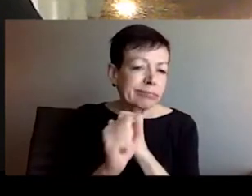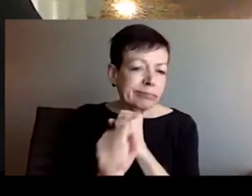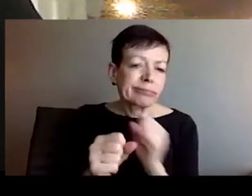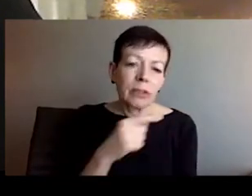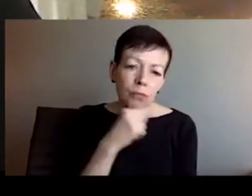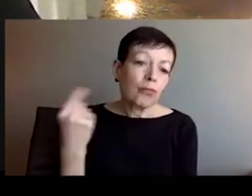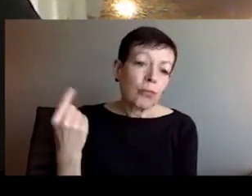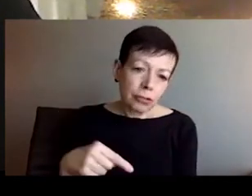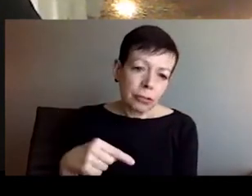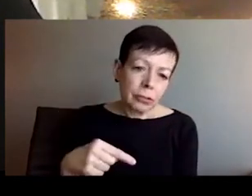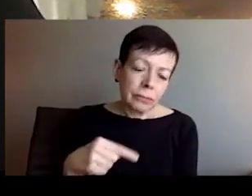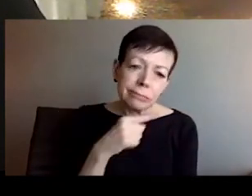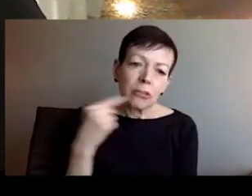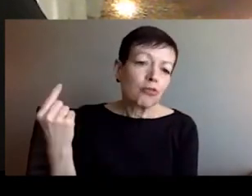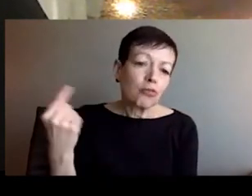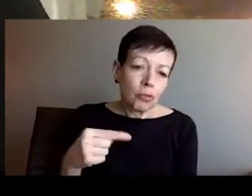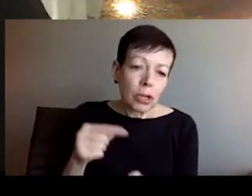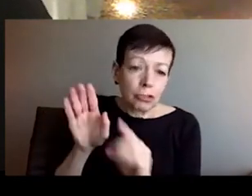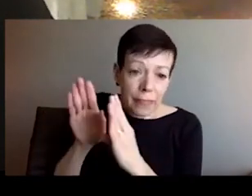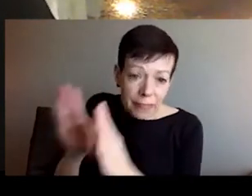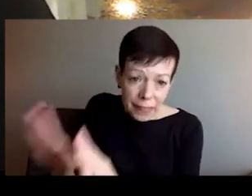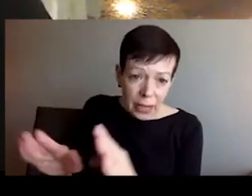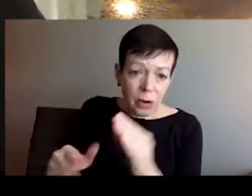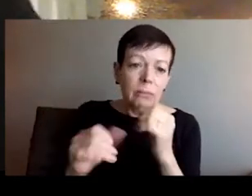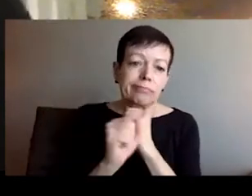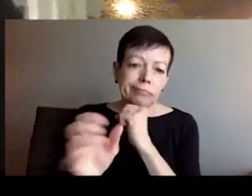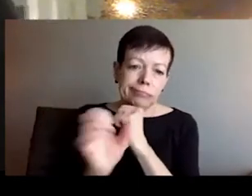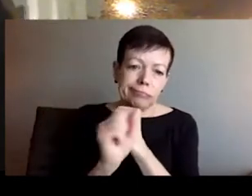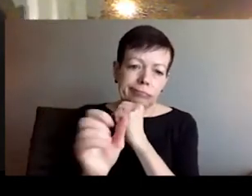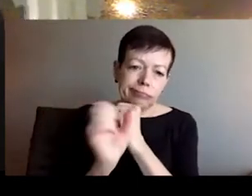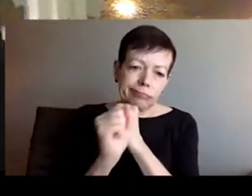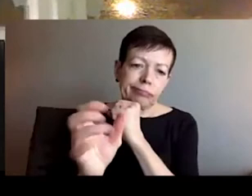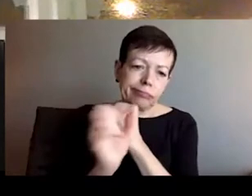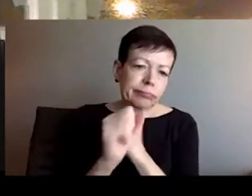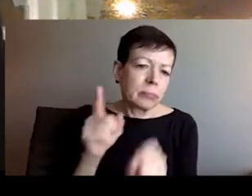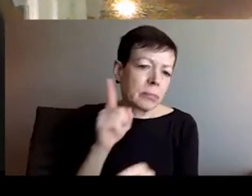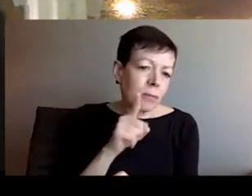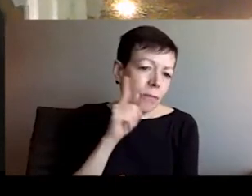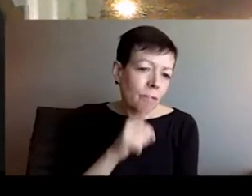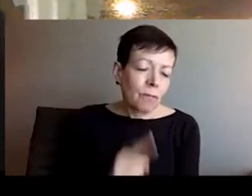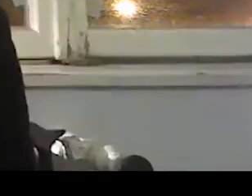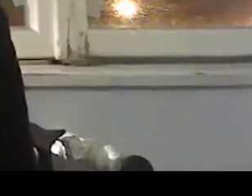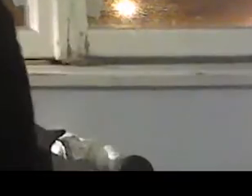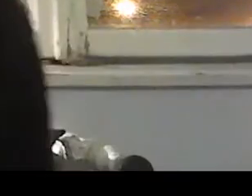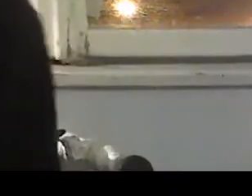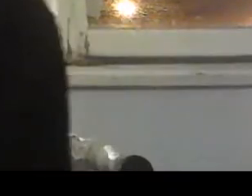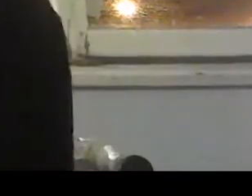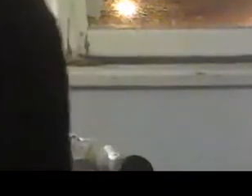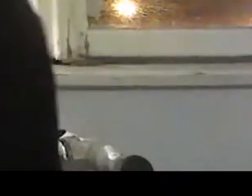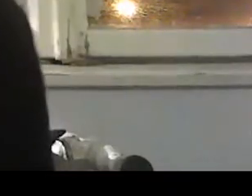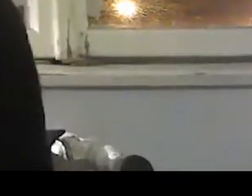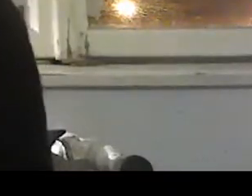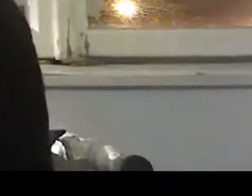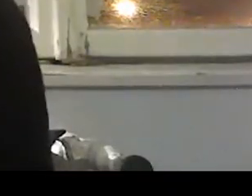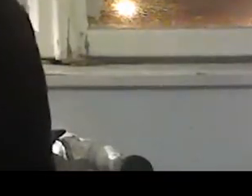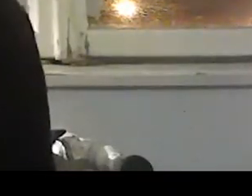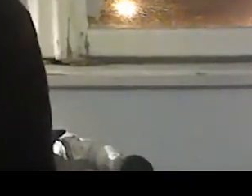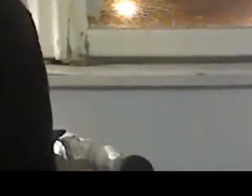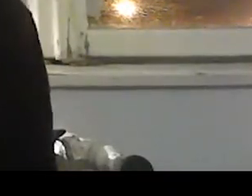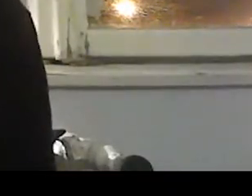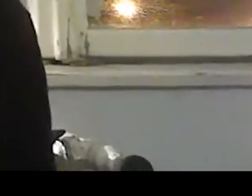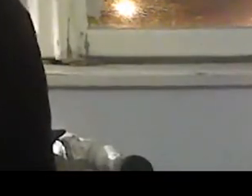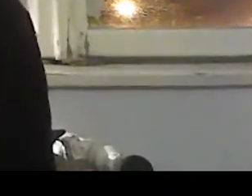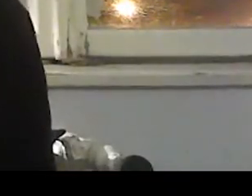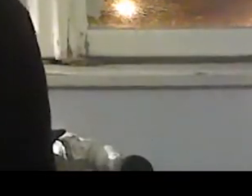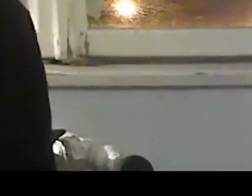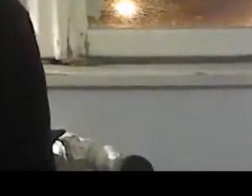in the world history. And I would love to talk a little bit